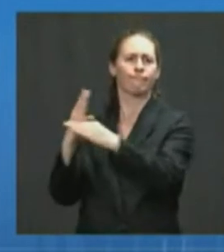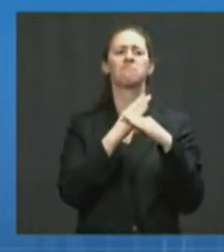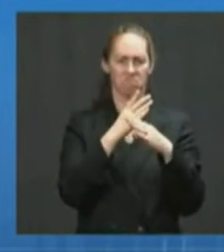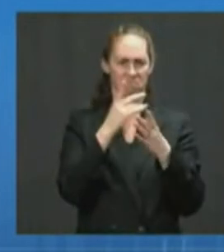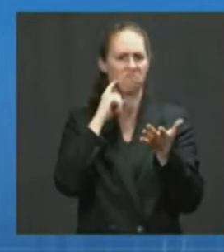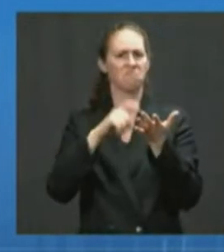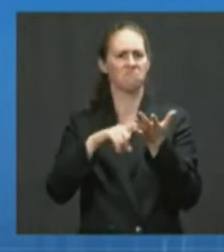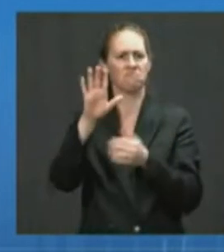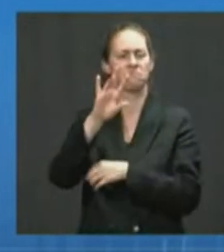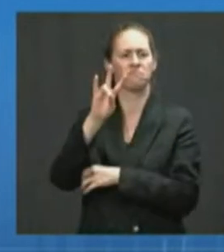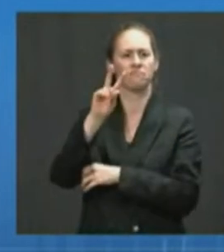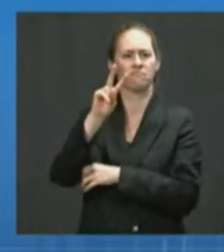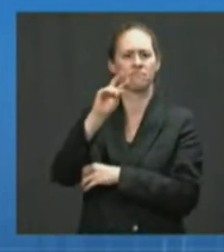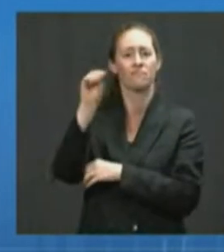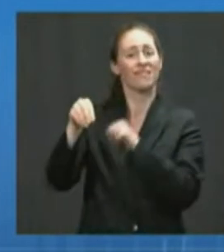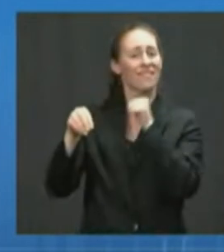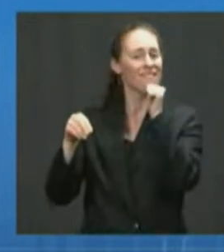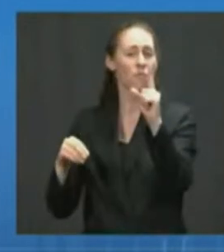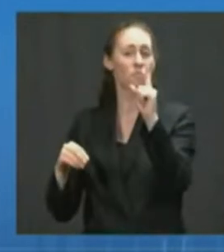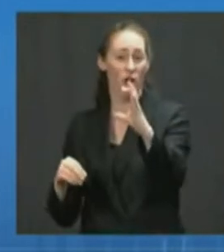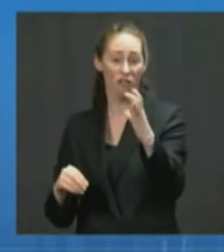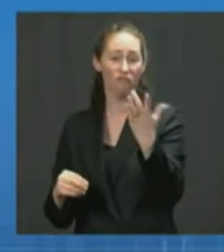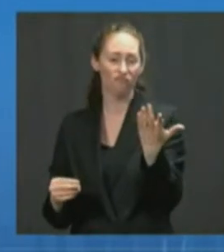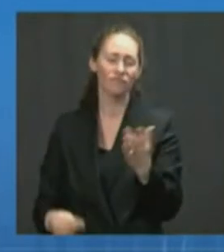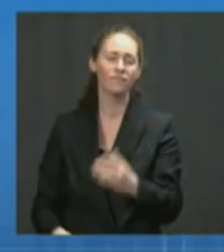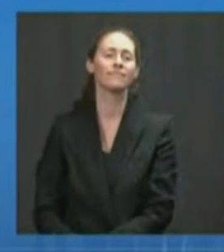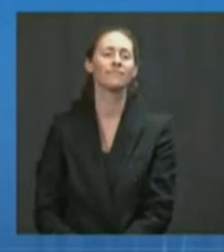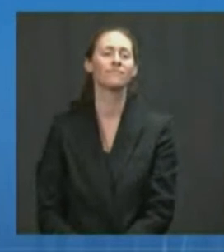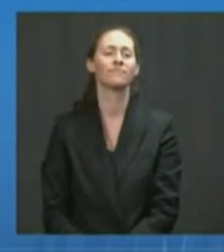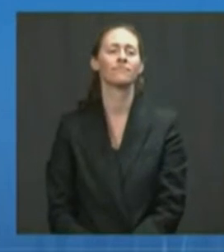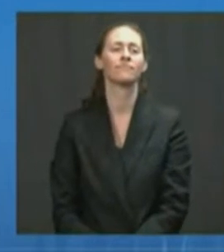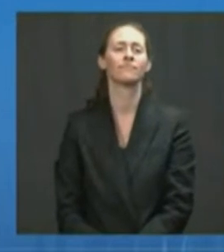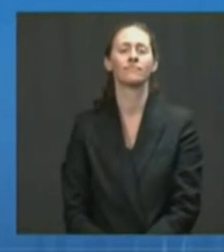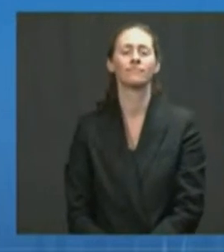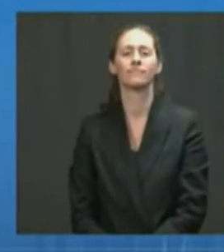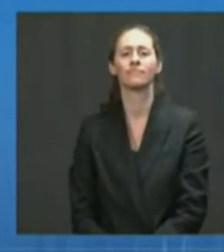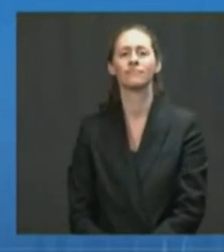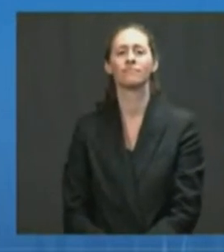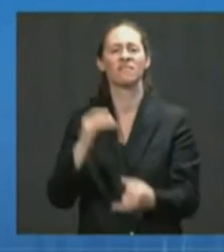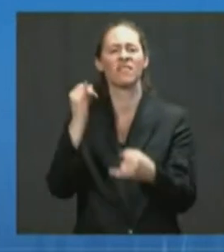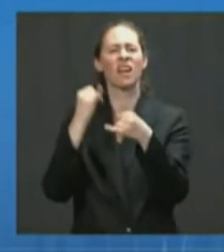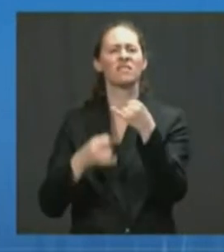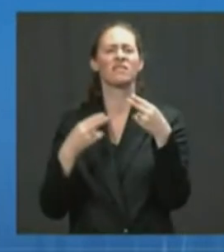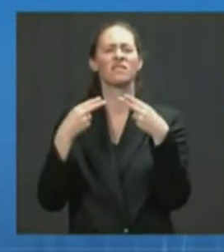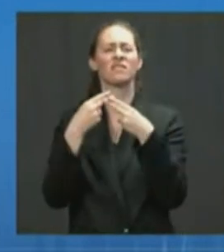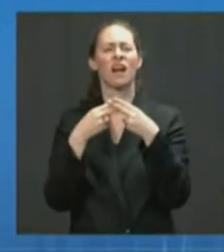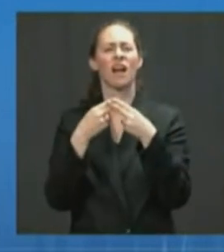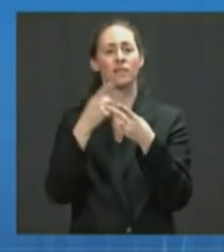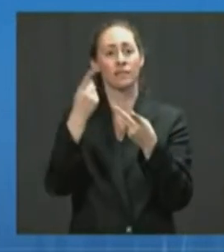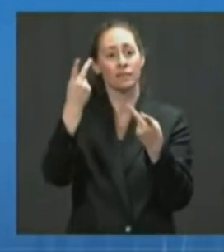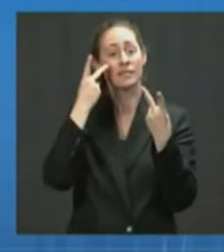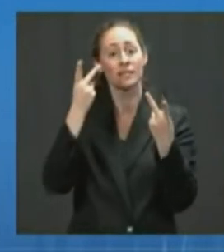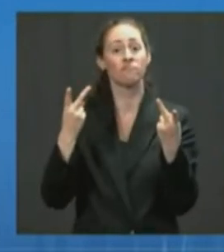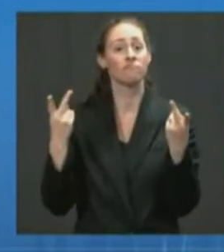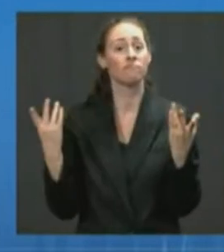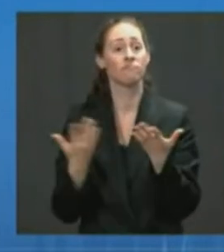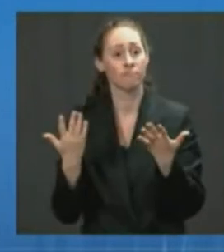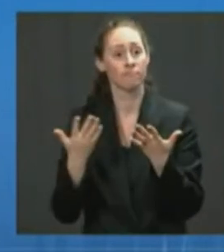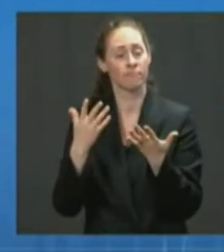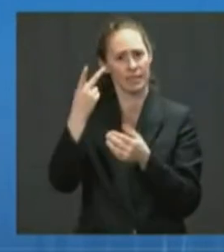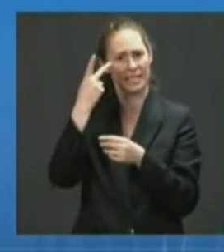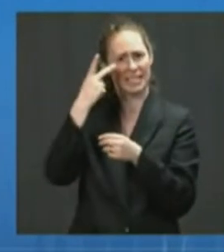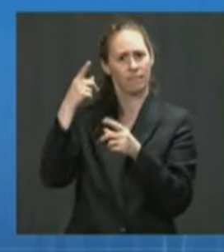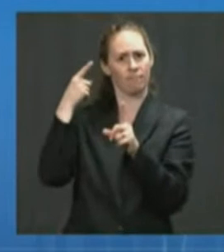% effective. And so if you go to the last slide, what we're really dealing with is effectiveness against